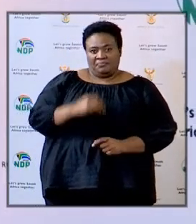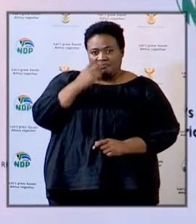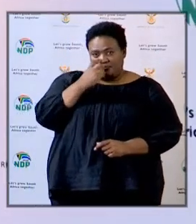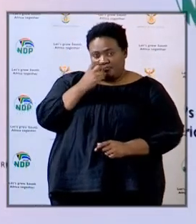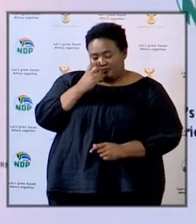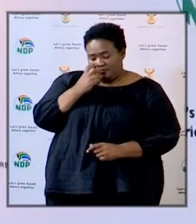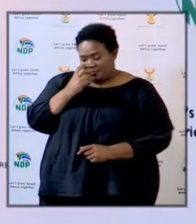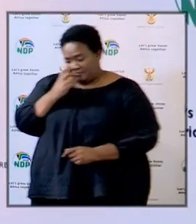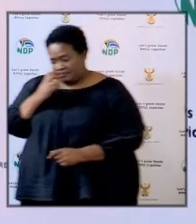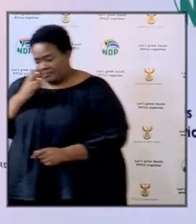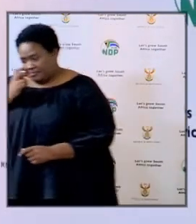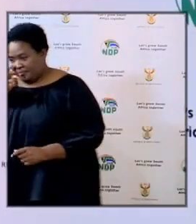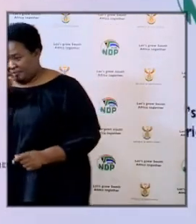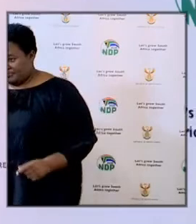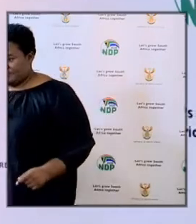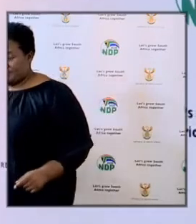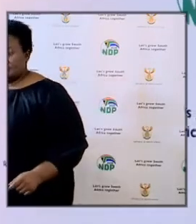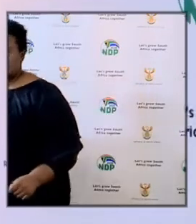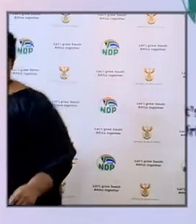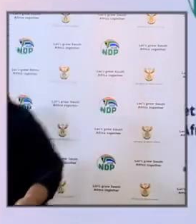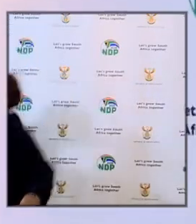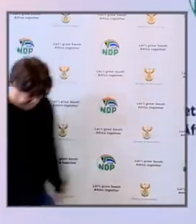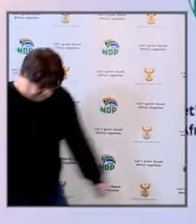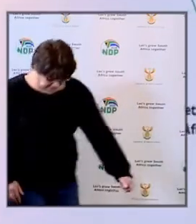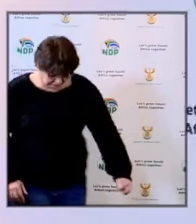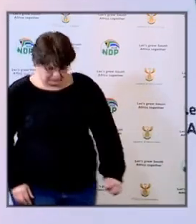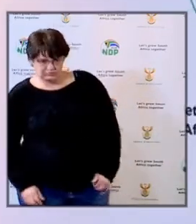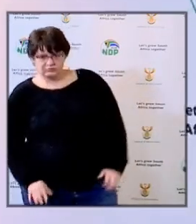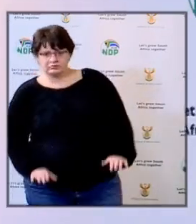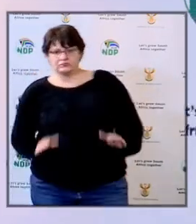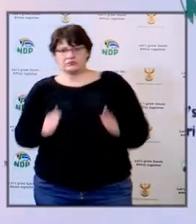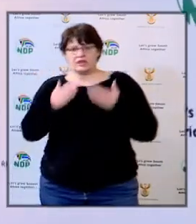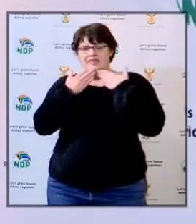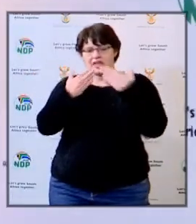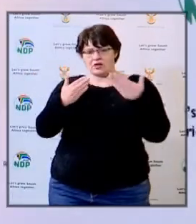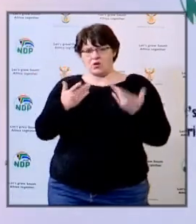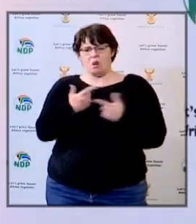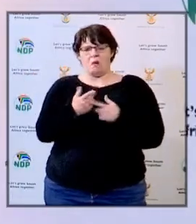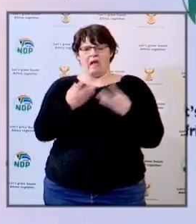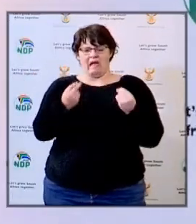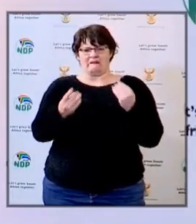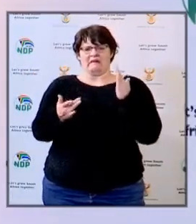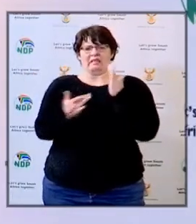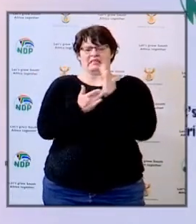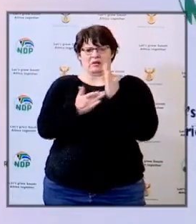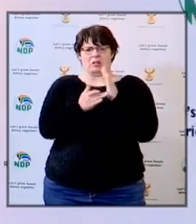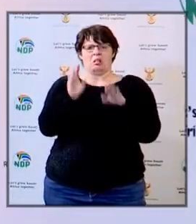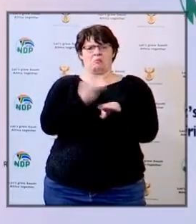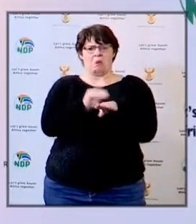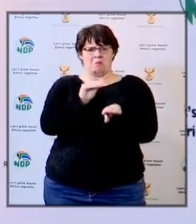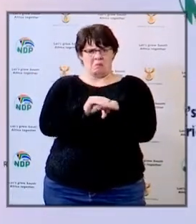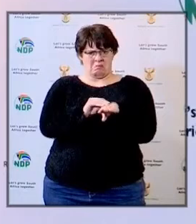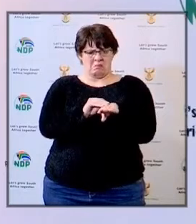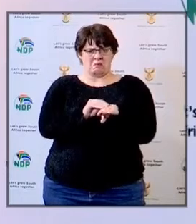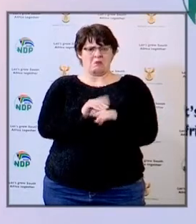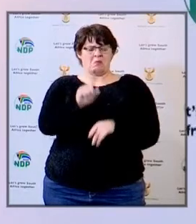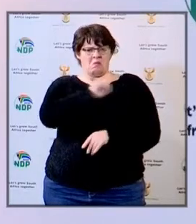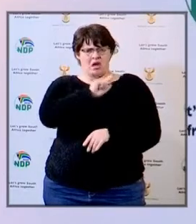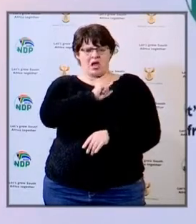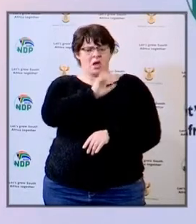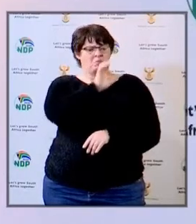thanks thanks very much Pumalanga there seems to be technical problems where we don't have all the other